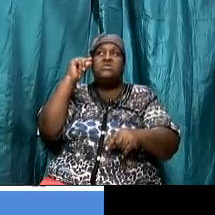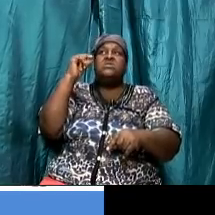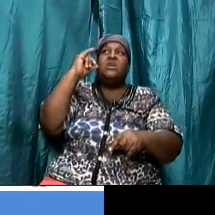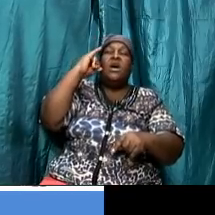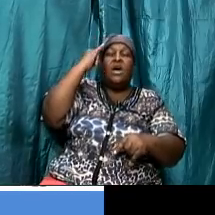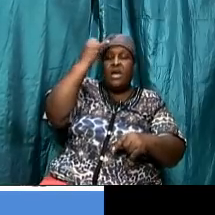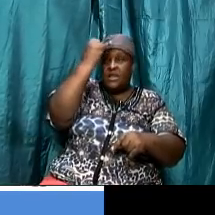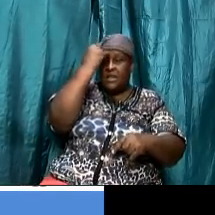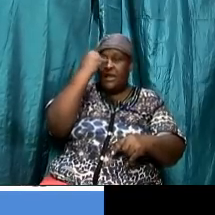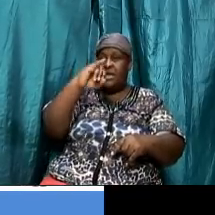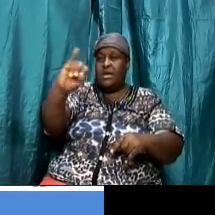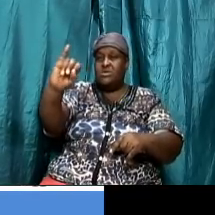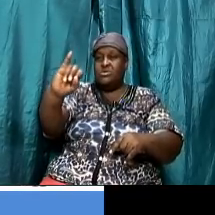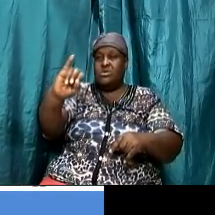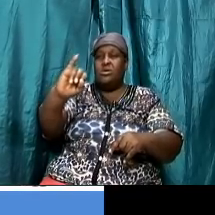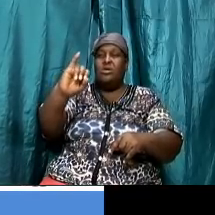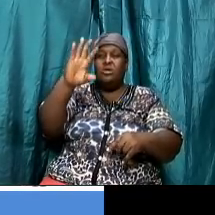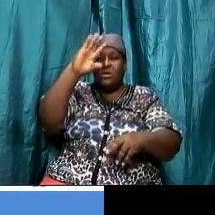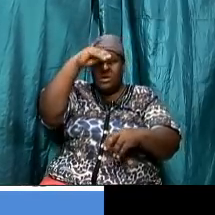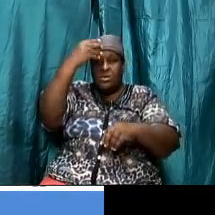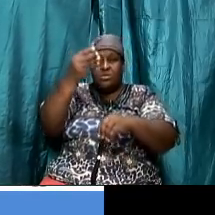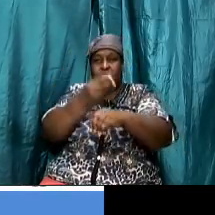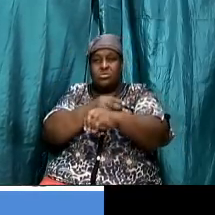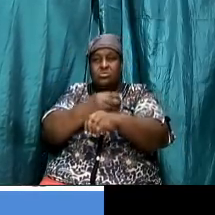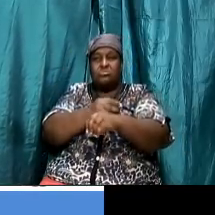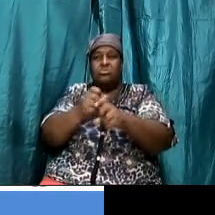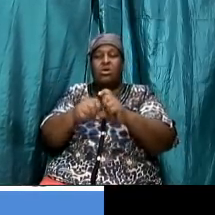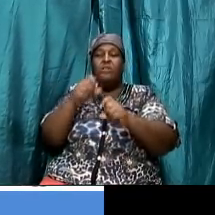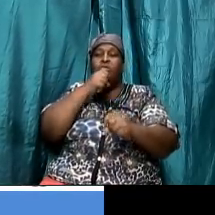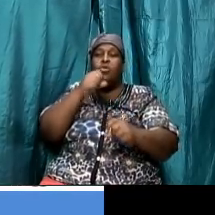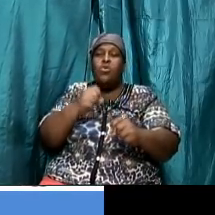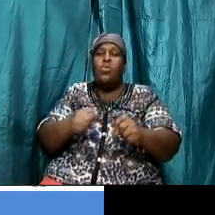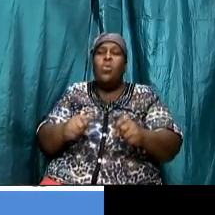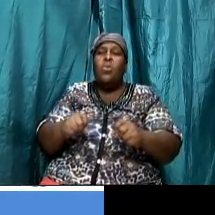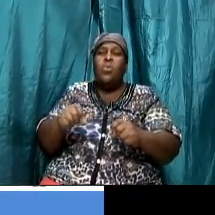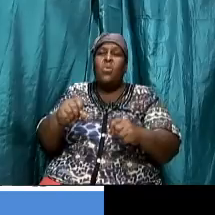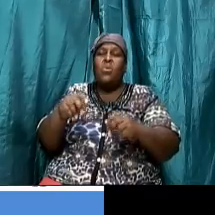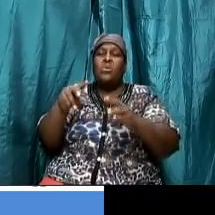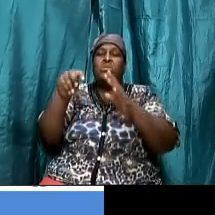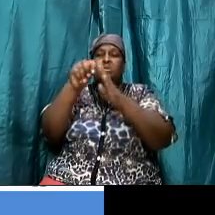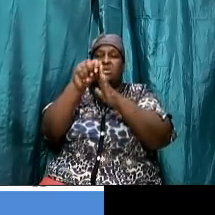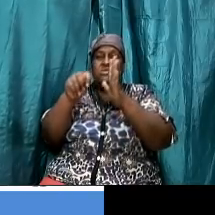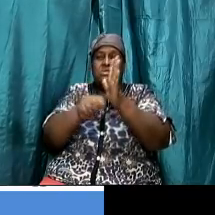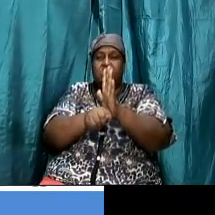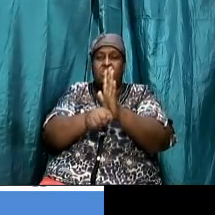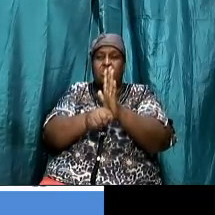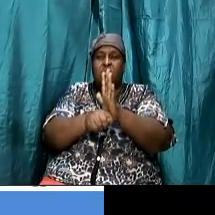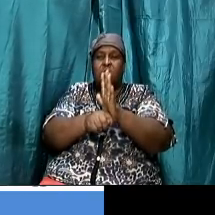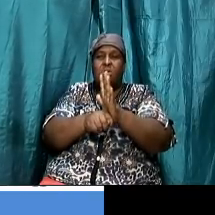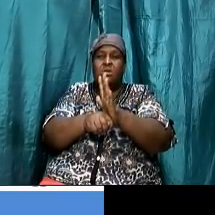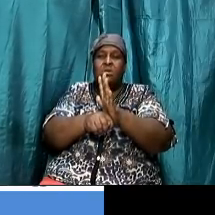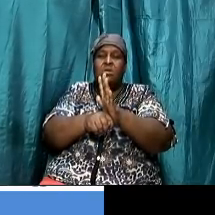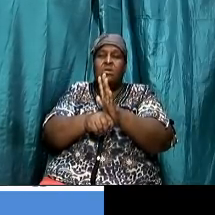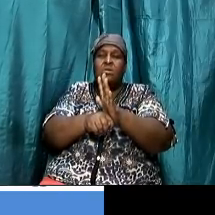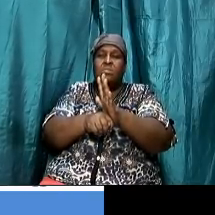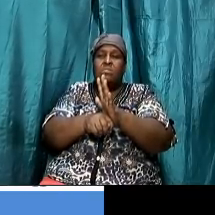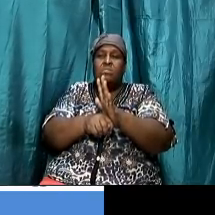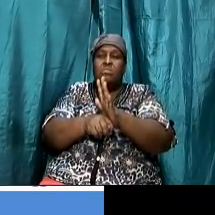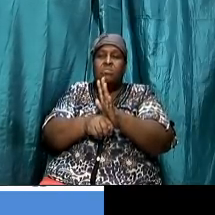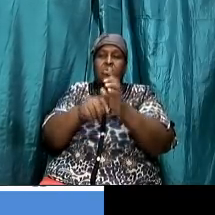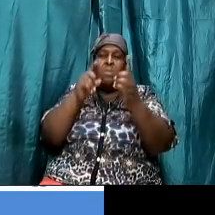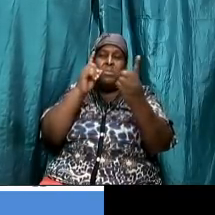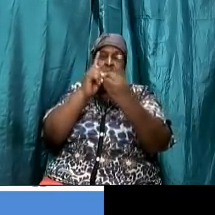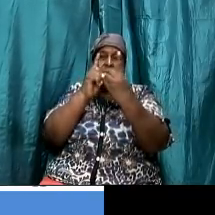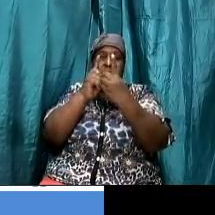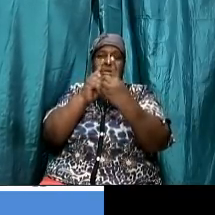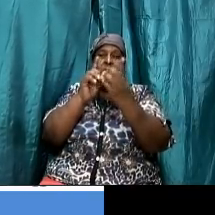the sum of the old testament revelation came to me with jesus at the mount of transfiguration and